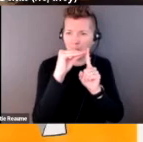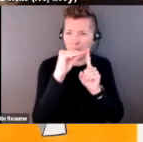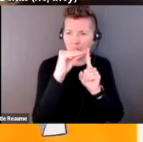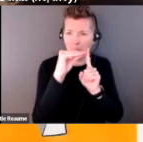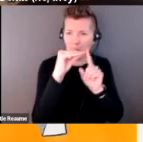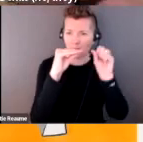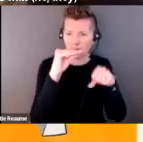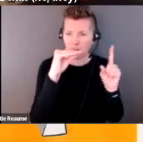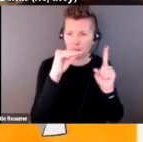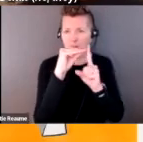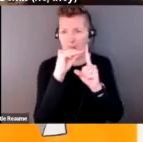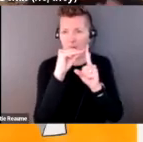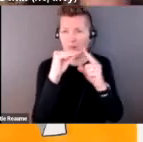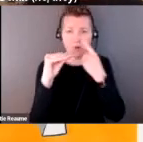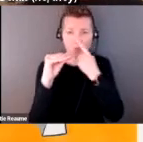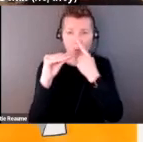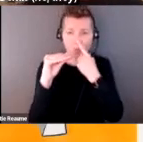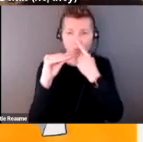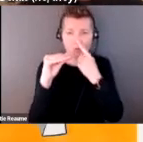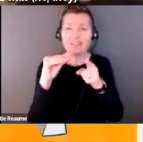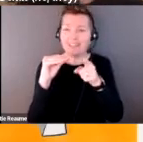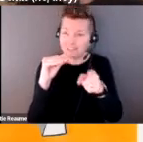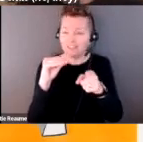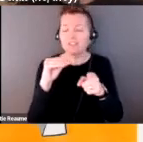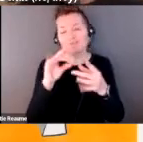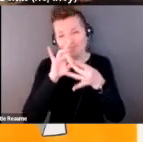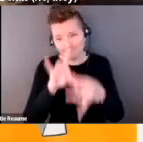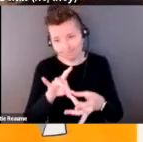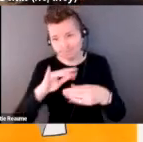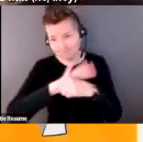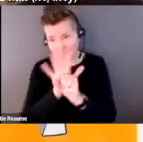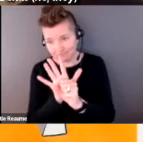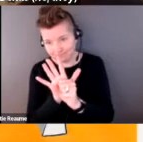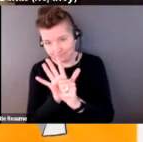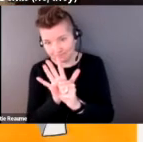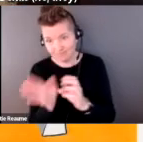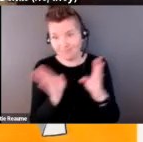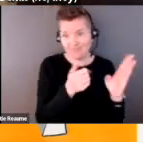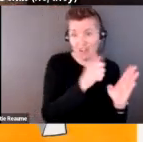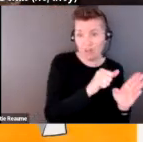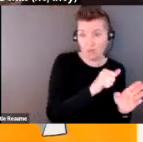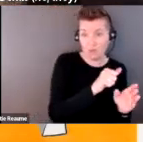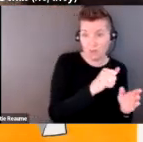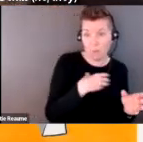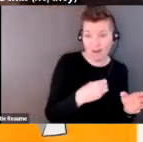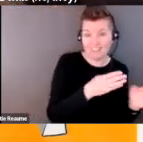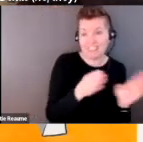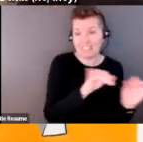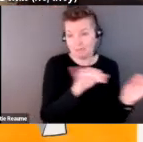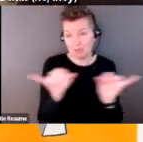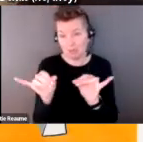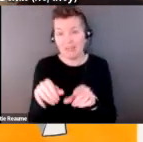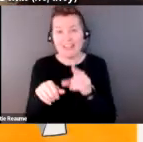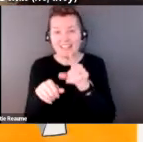made, again, during the pandemic and in relation to the piece I was just talking about, we can also start to picture the ways in which all of these floating